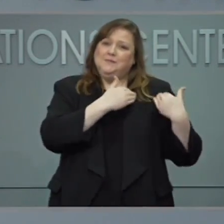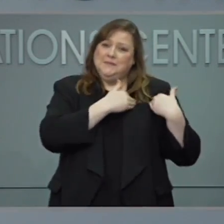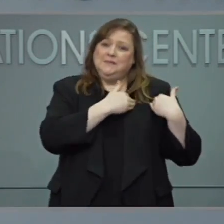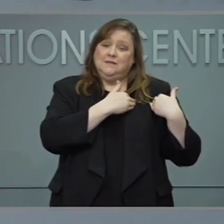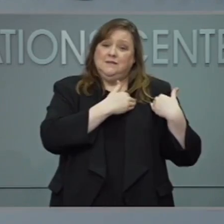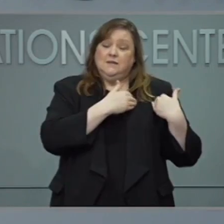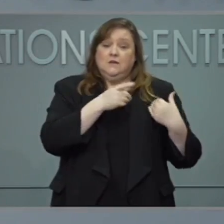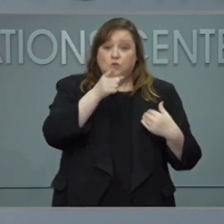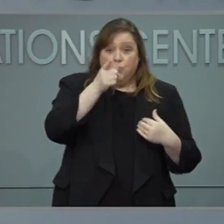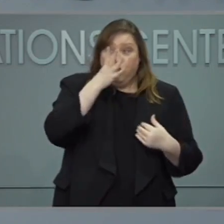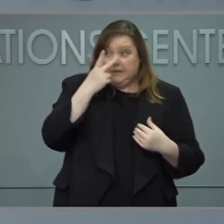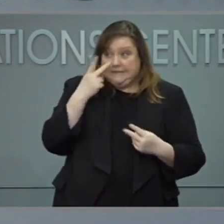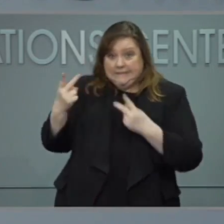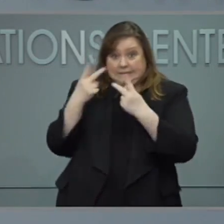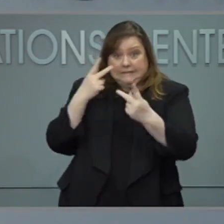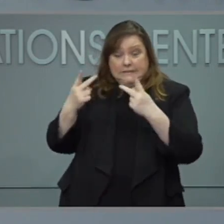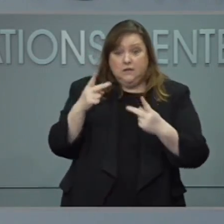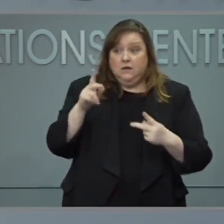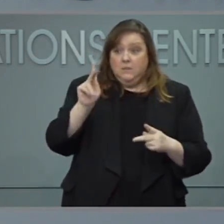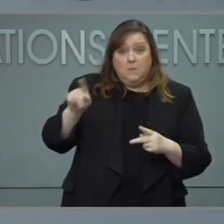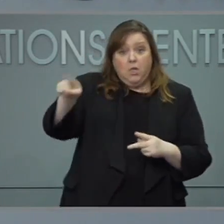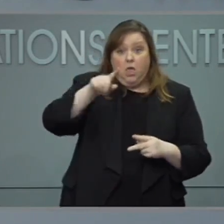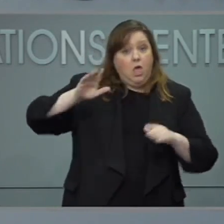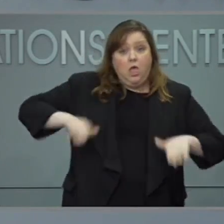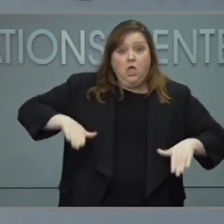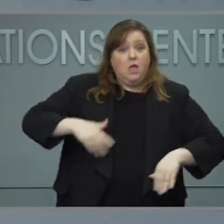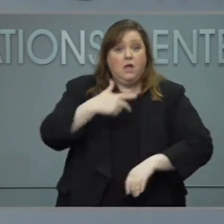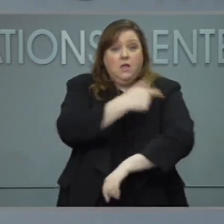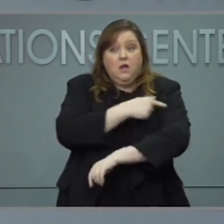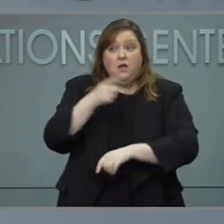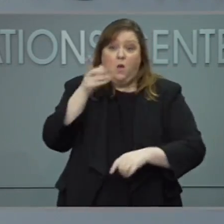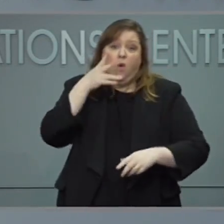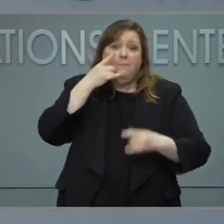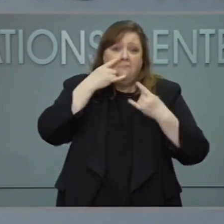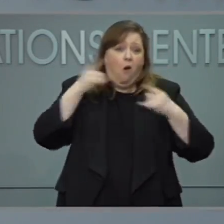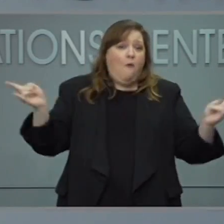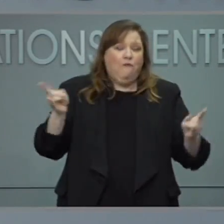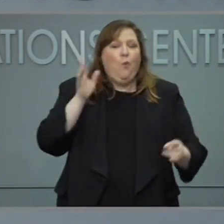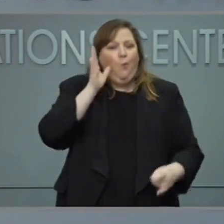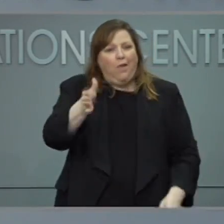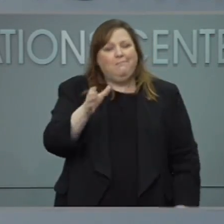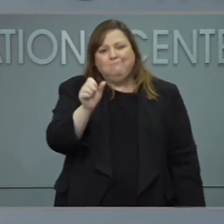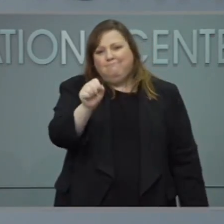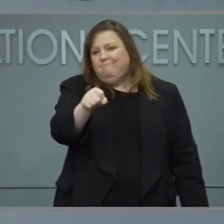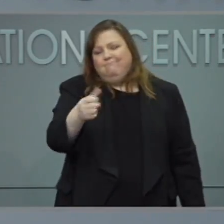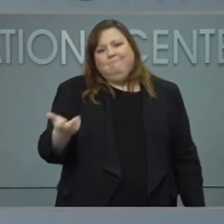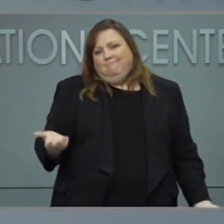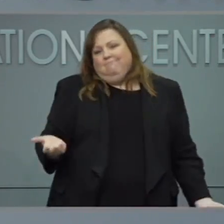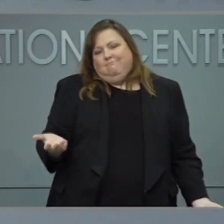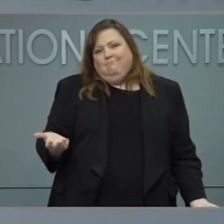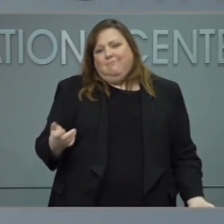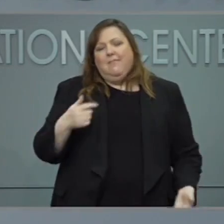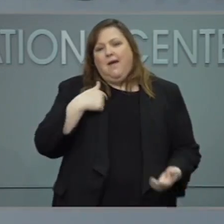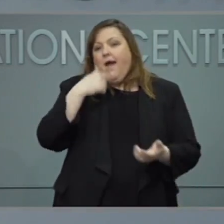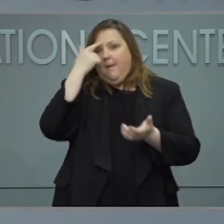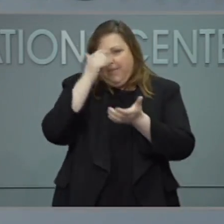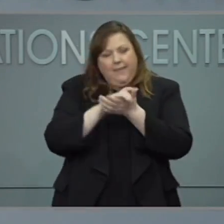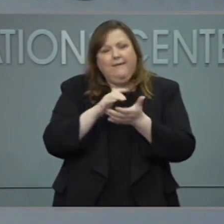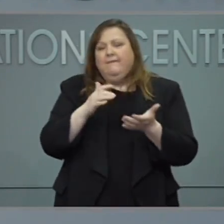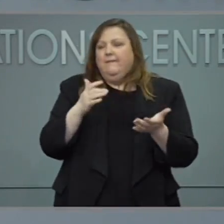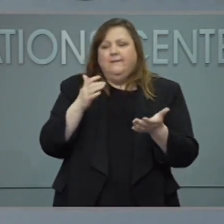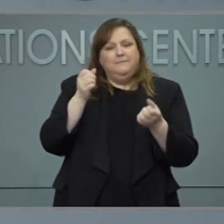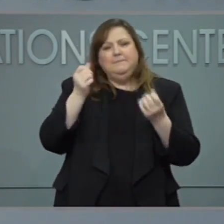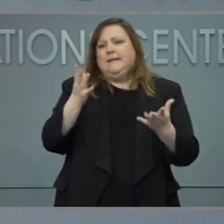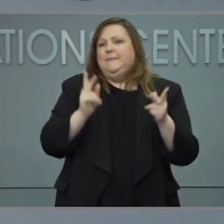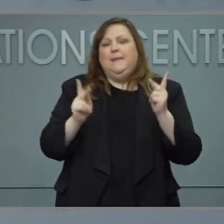stop wearing masks because I do believe that there were a number of people who were unvaccinated who, because